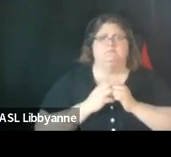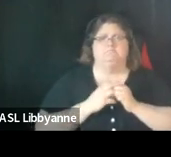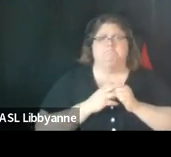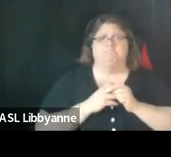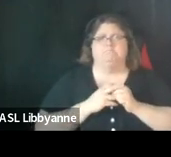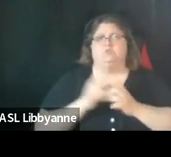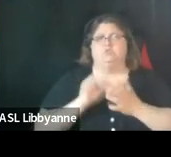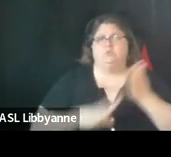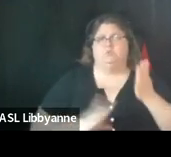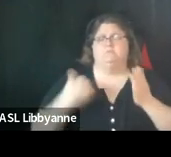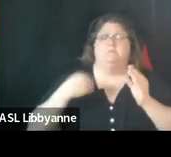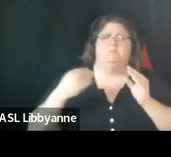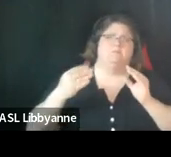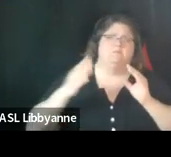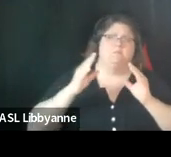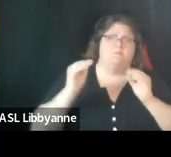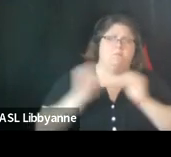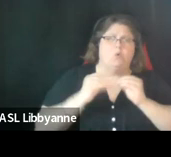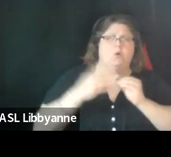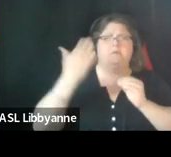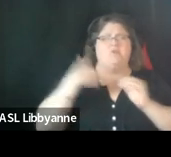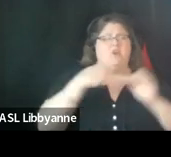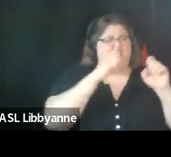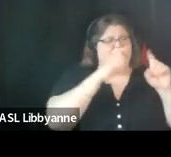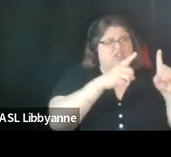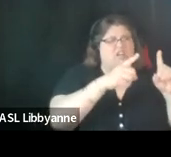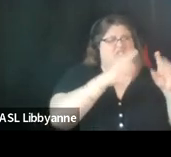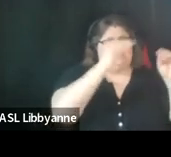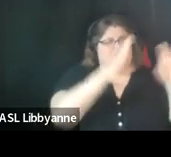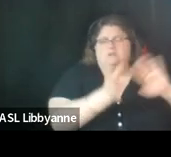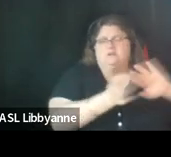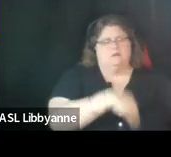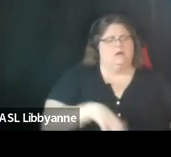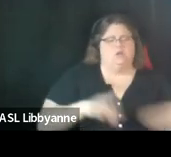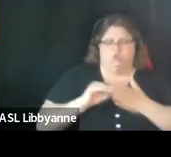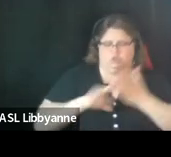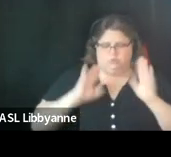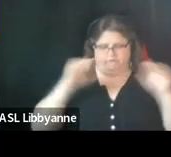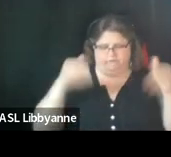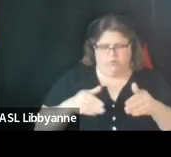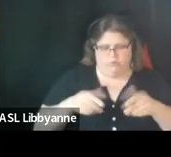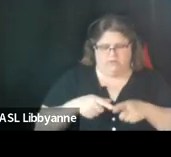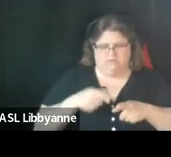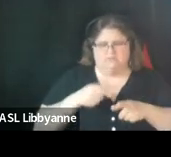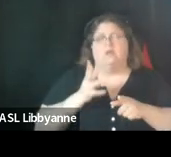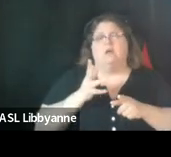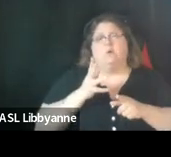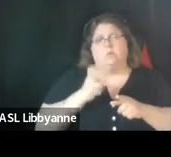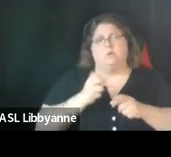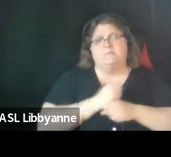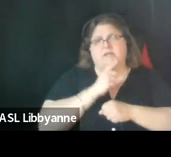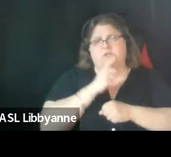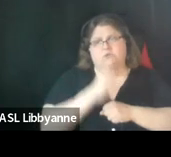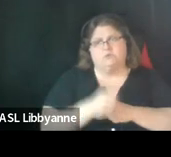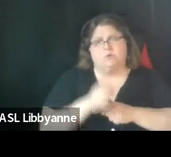-centered that's towards the end of the paragraph and to um be able to carry on in a district and to